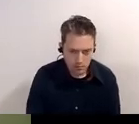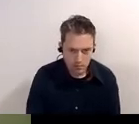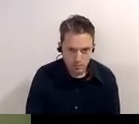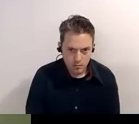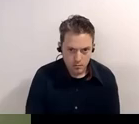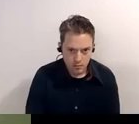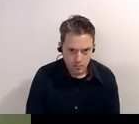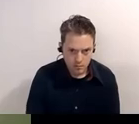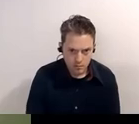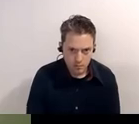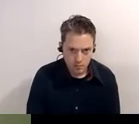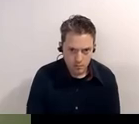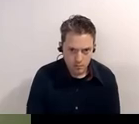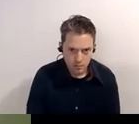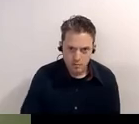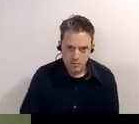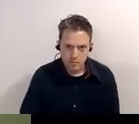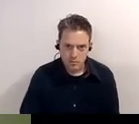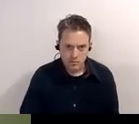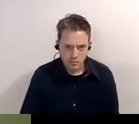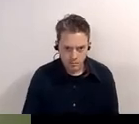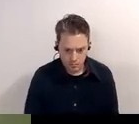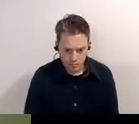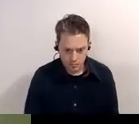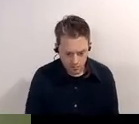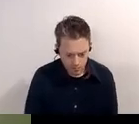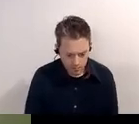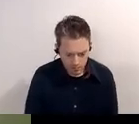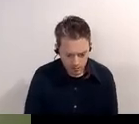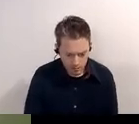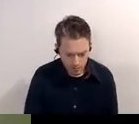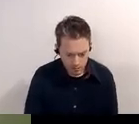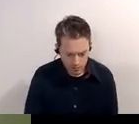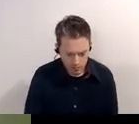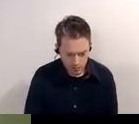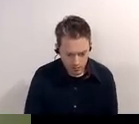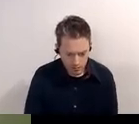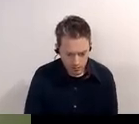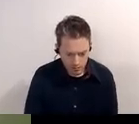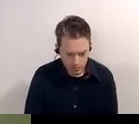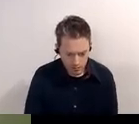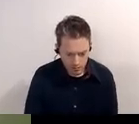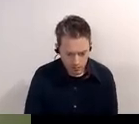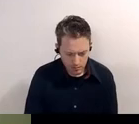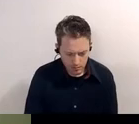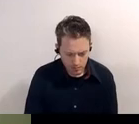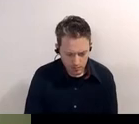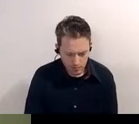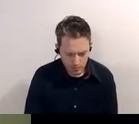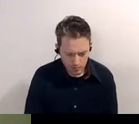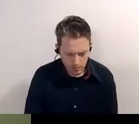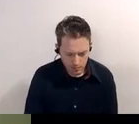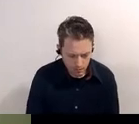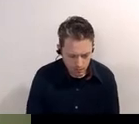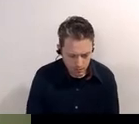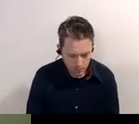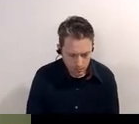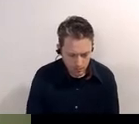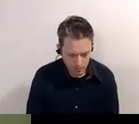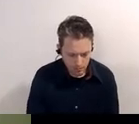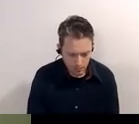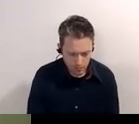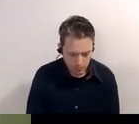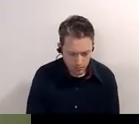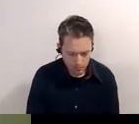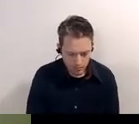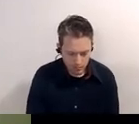was called the jack you know so there's the jack tar hotel and the jack and then the washington duke not to be confused with the jack tar motel